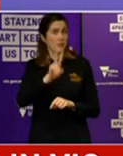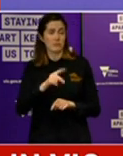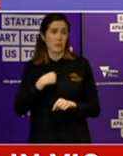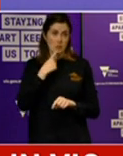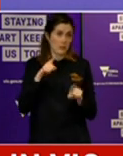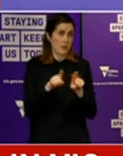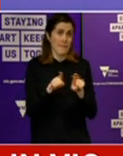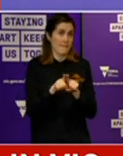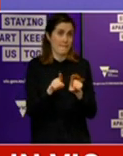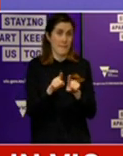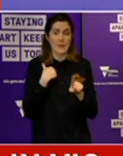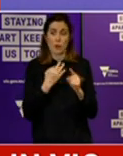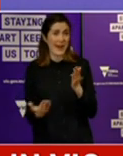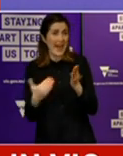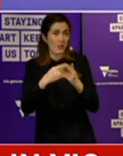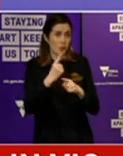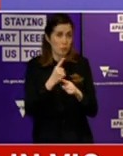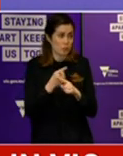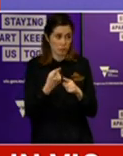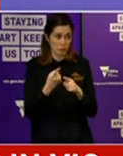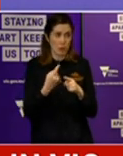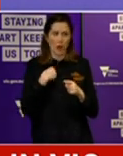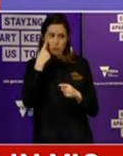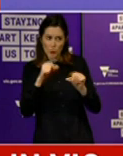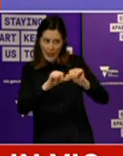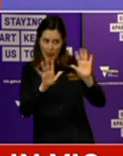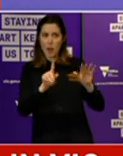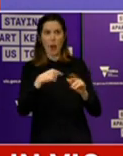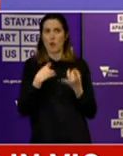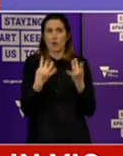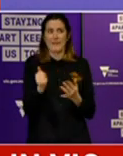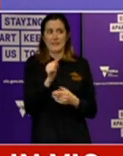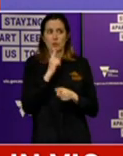not adding anything. I'm just trying to give you, for completeness sake, the answer to the question.